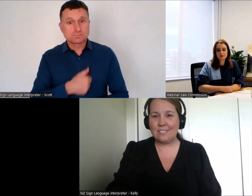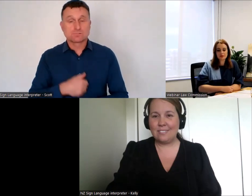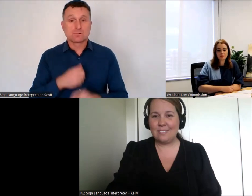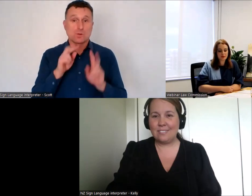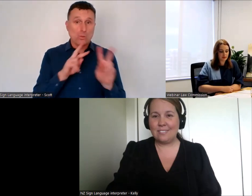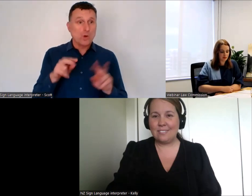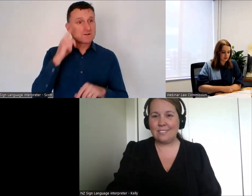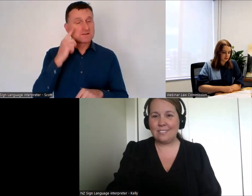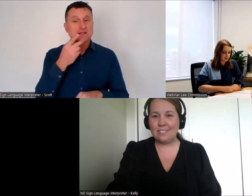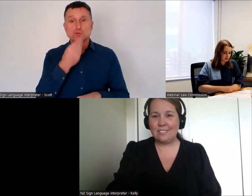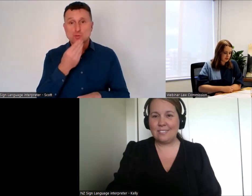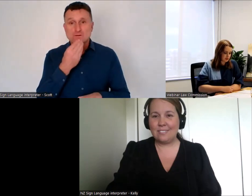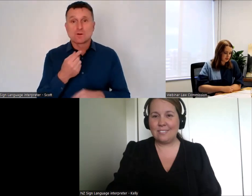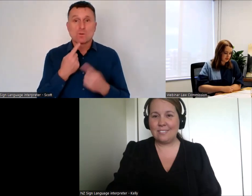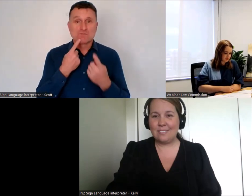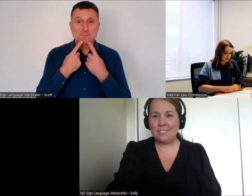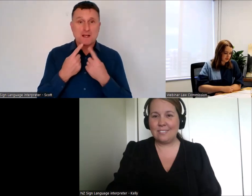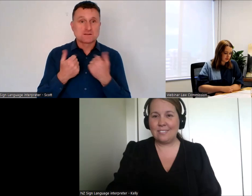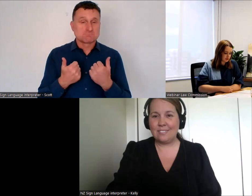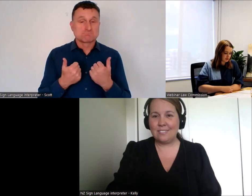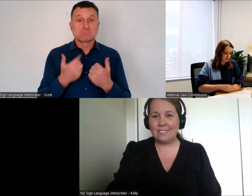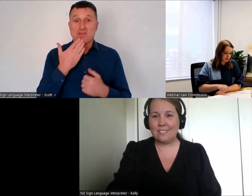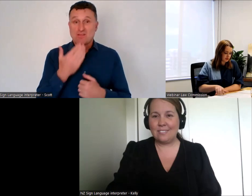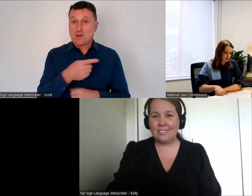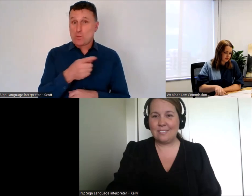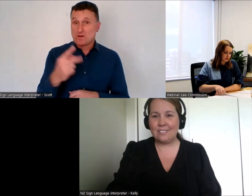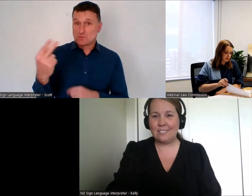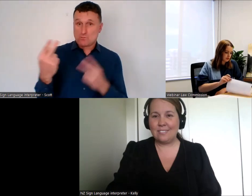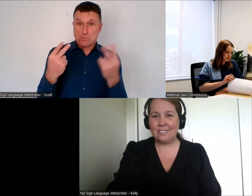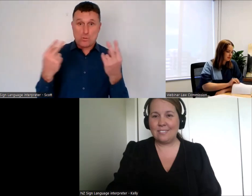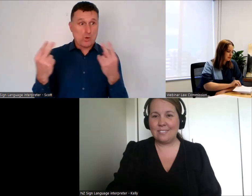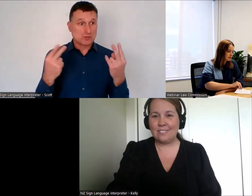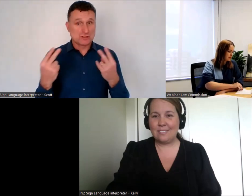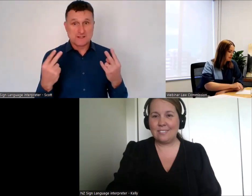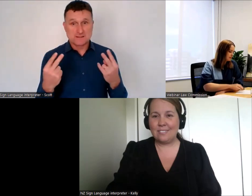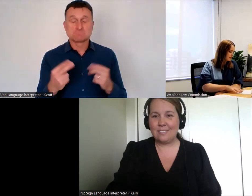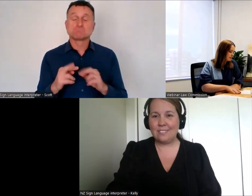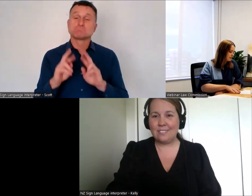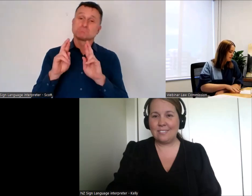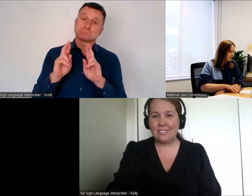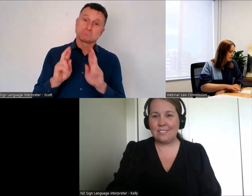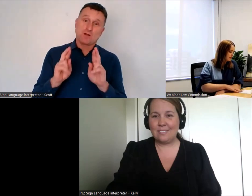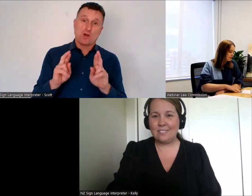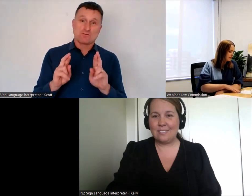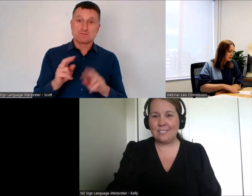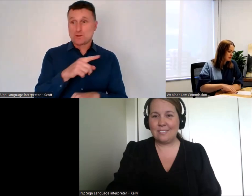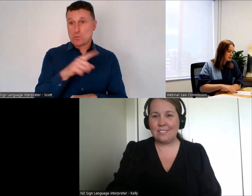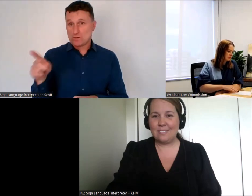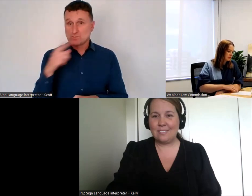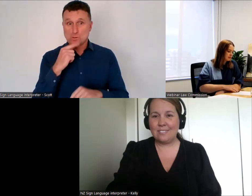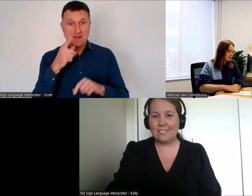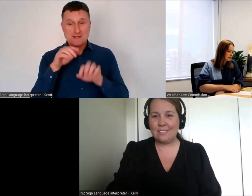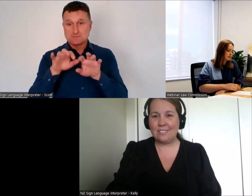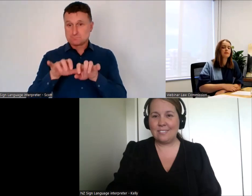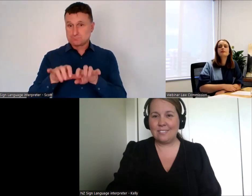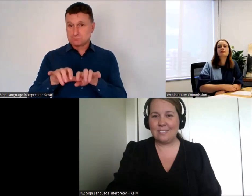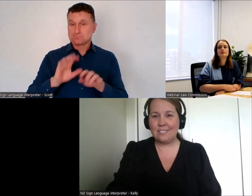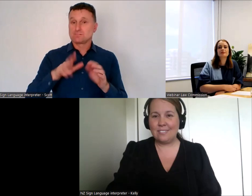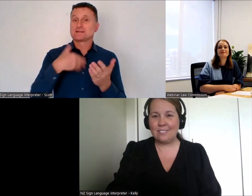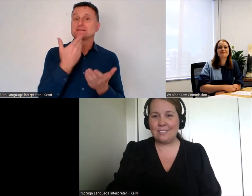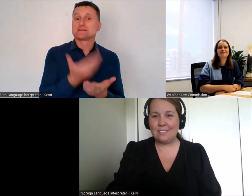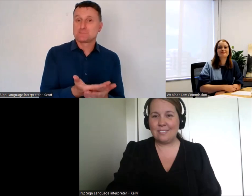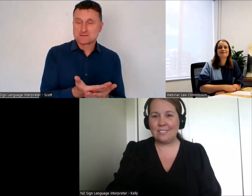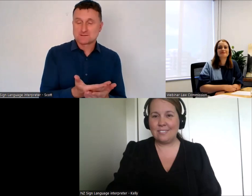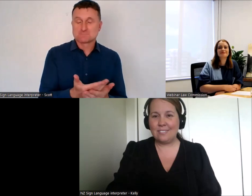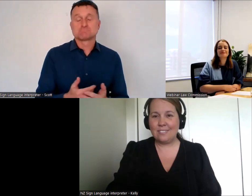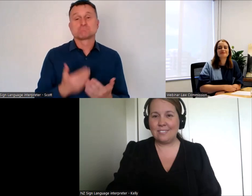for tuning in. We look forward to hearing from you, reading your submissions. Nui